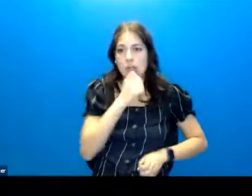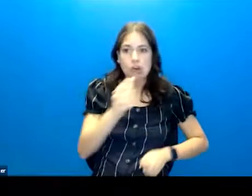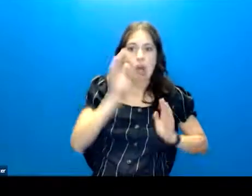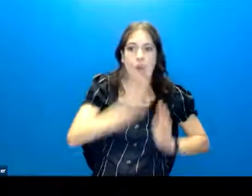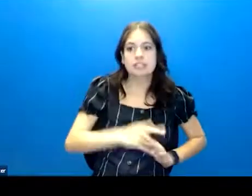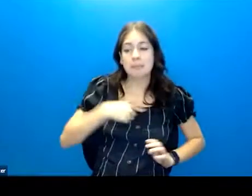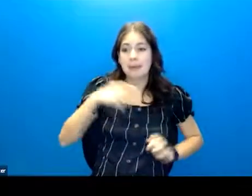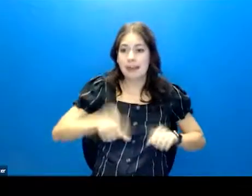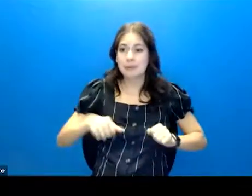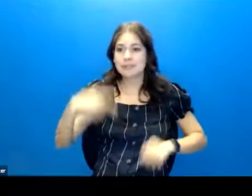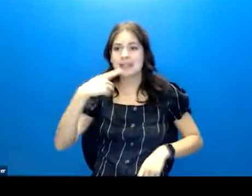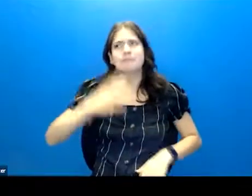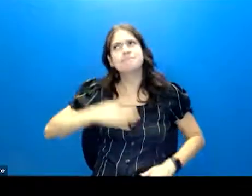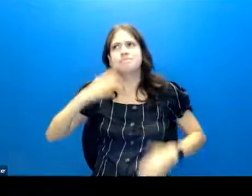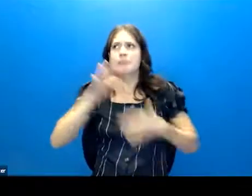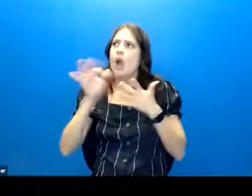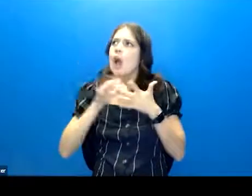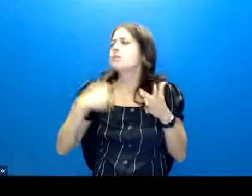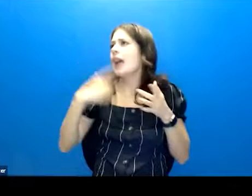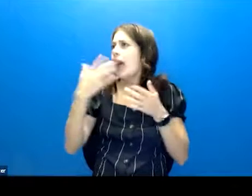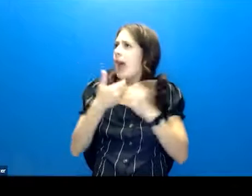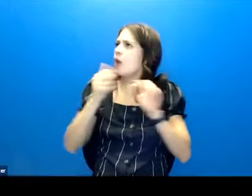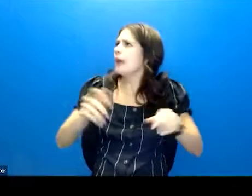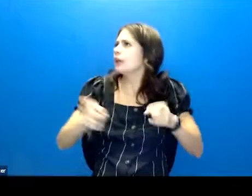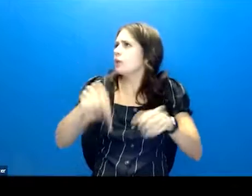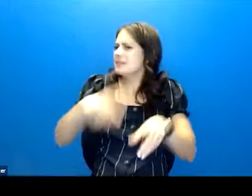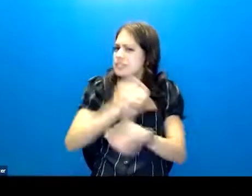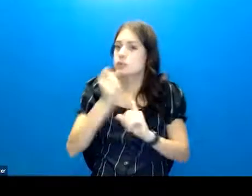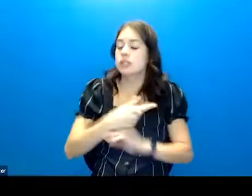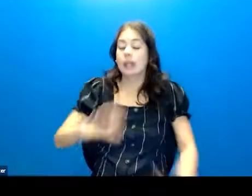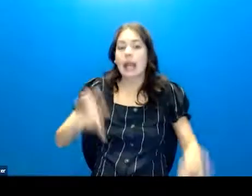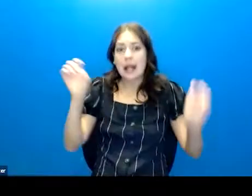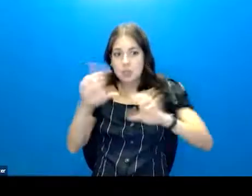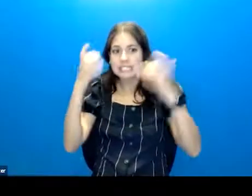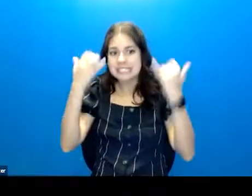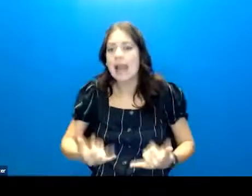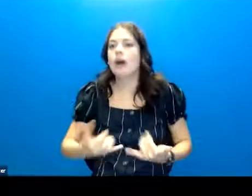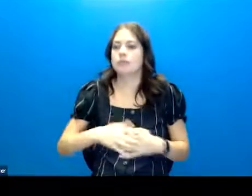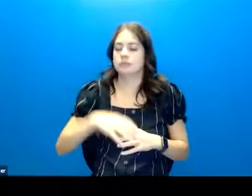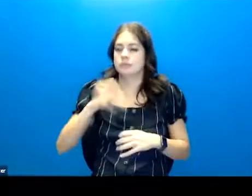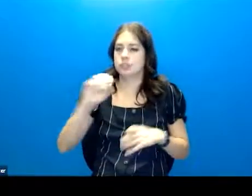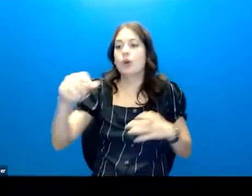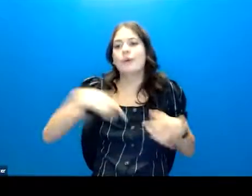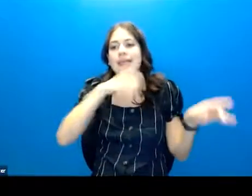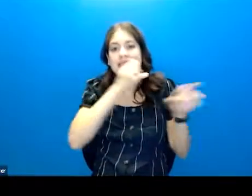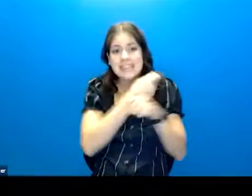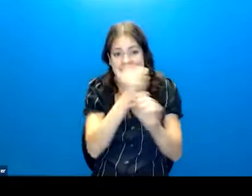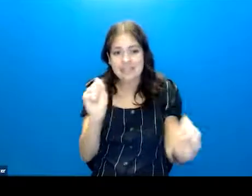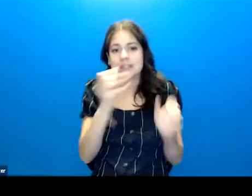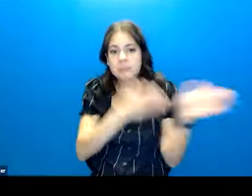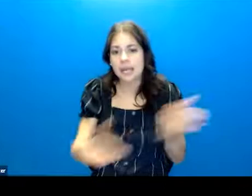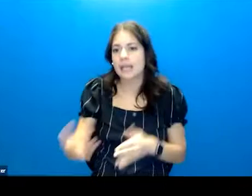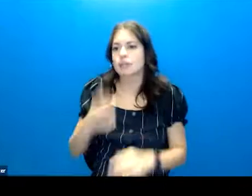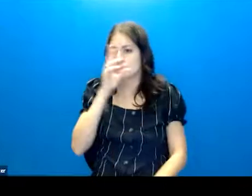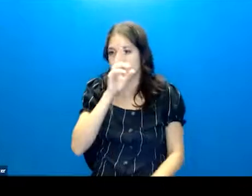at being like, well, let's consider my options for how I can cope with this situation. They're like, I'm in distress. And so the safety plan is like a